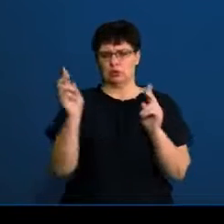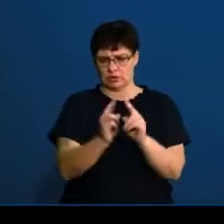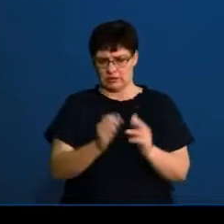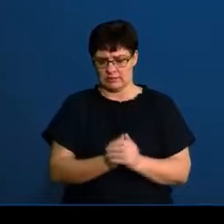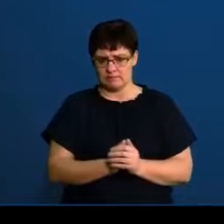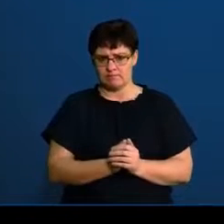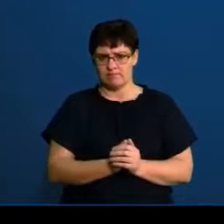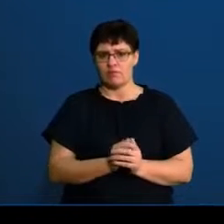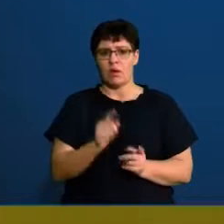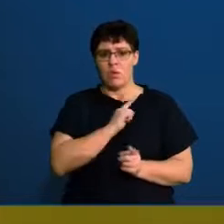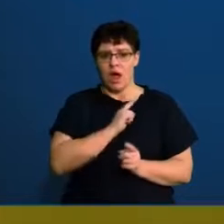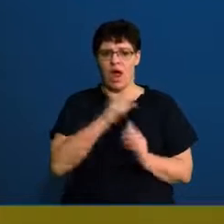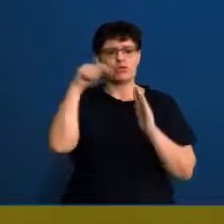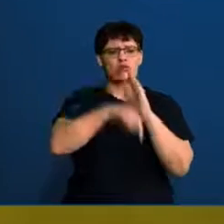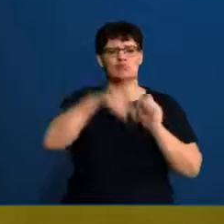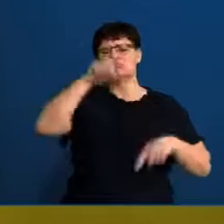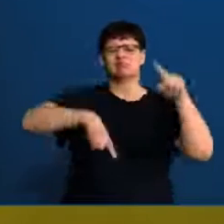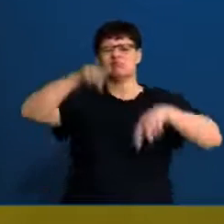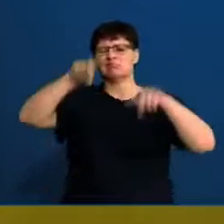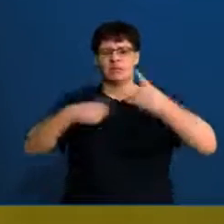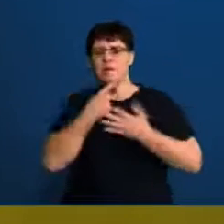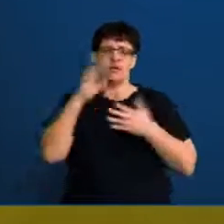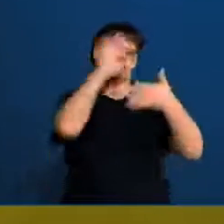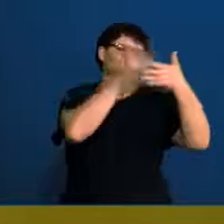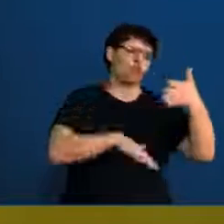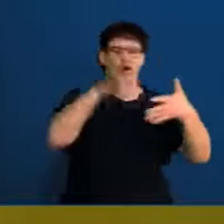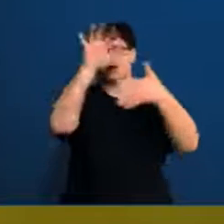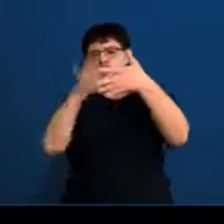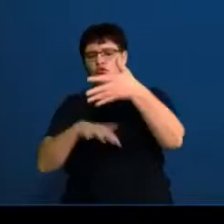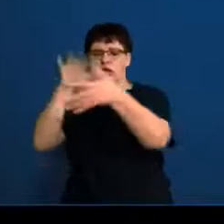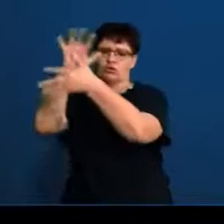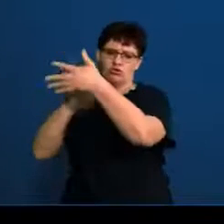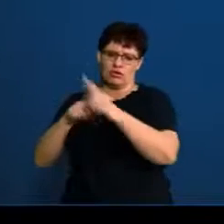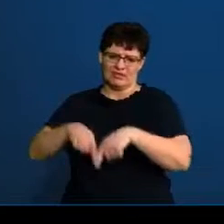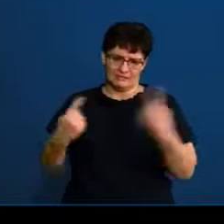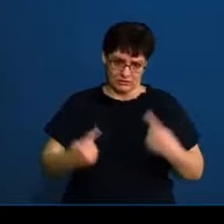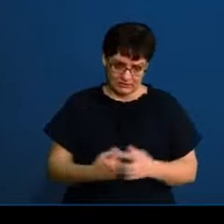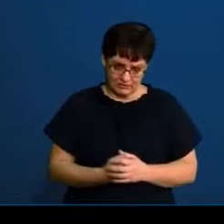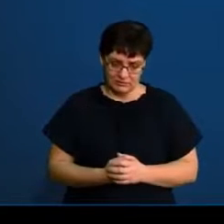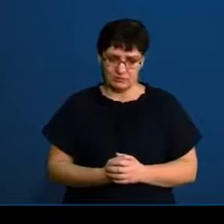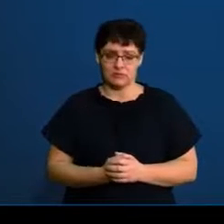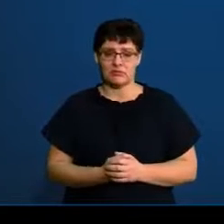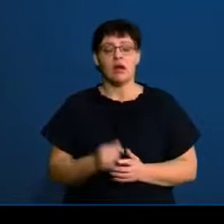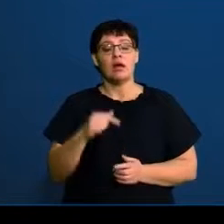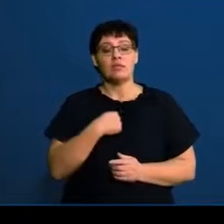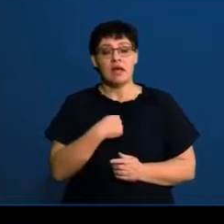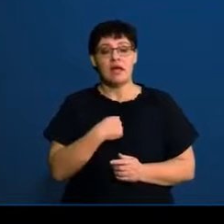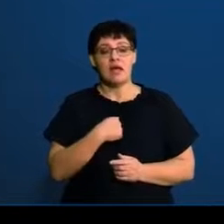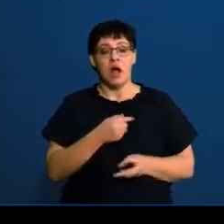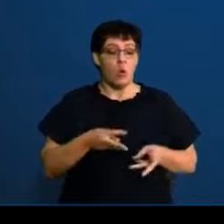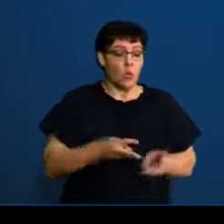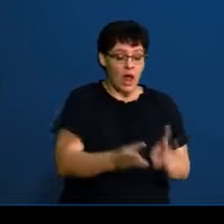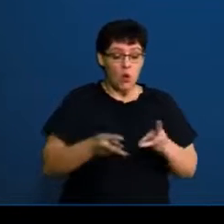variety of contexts, meaning variety of different stories, and information is given in different